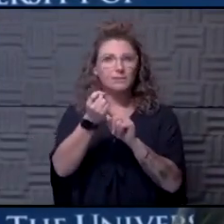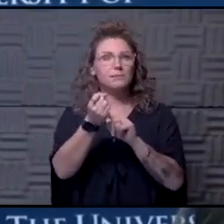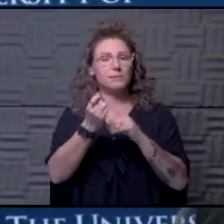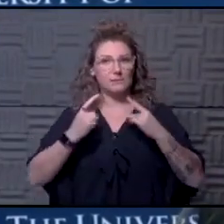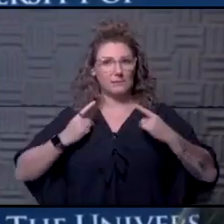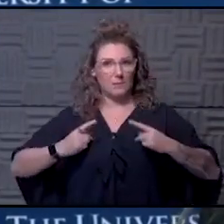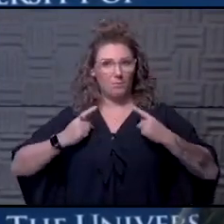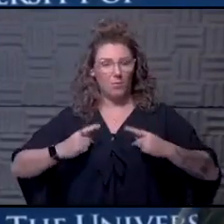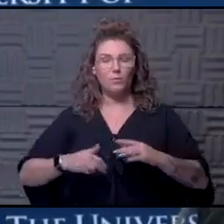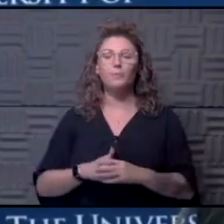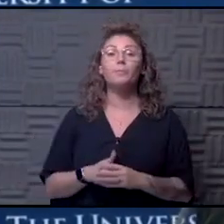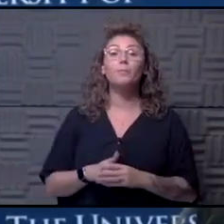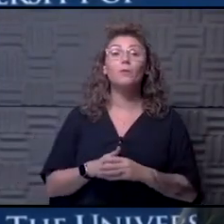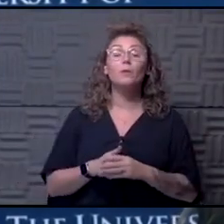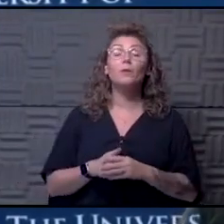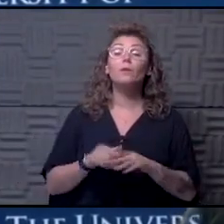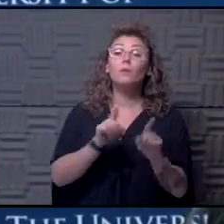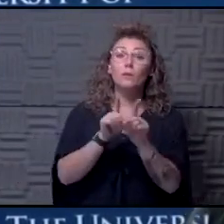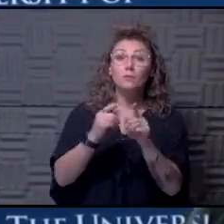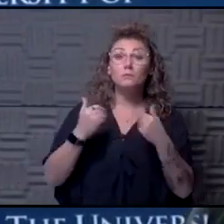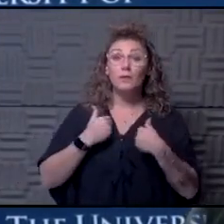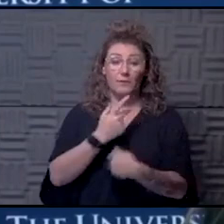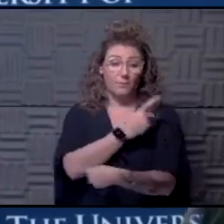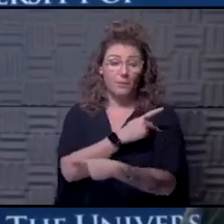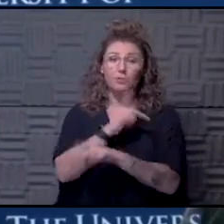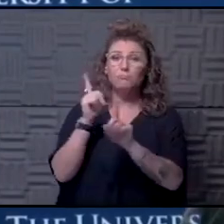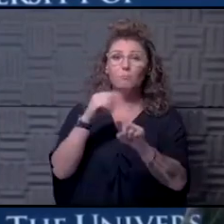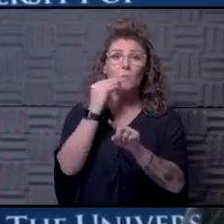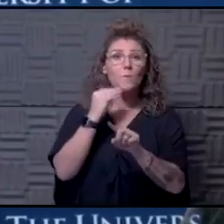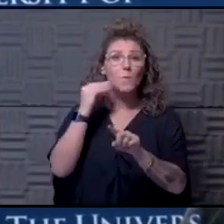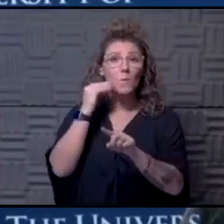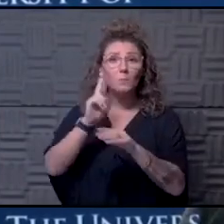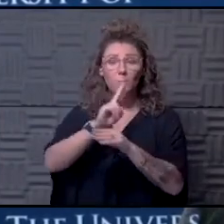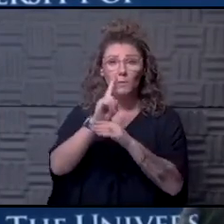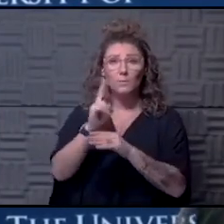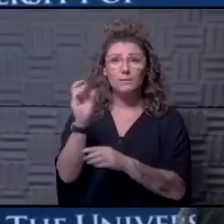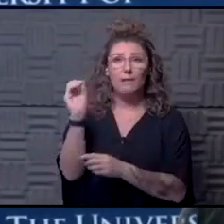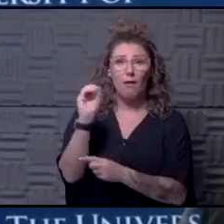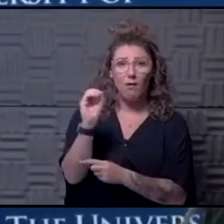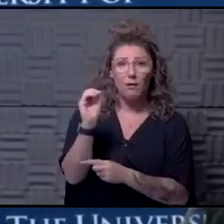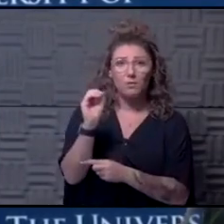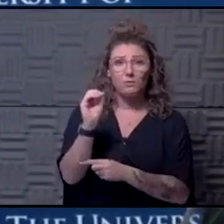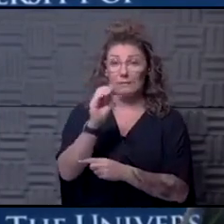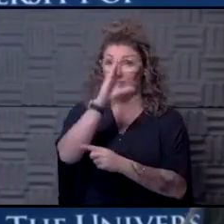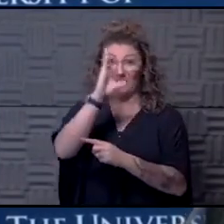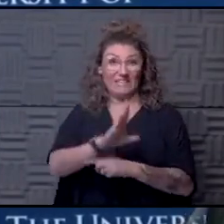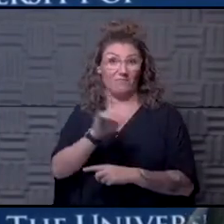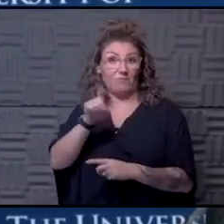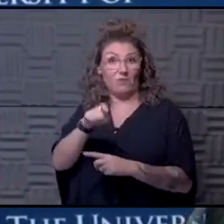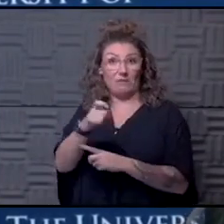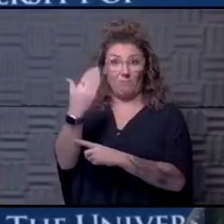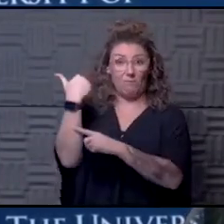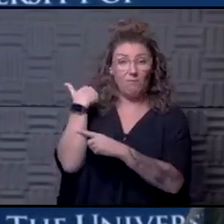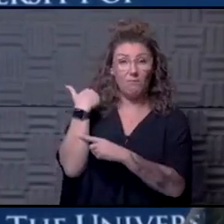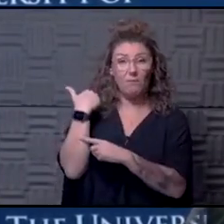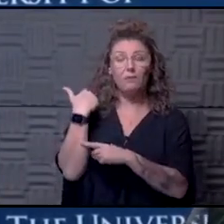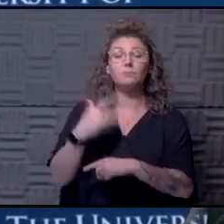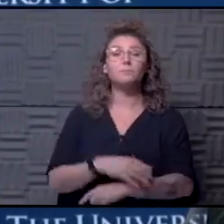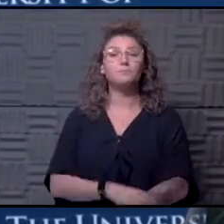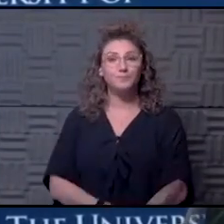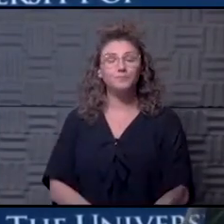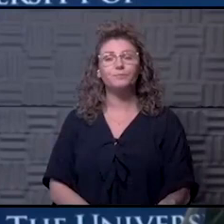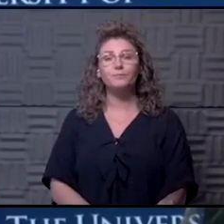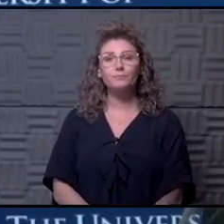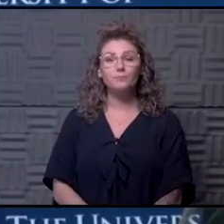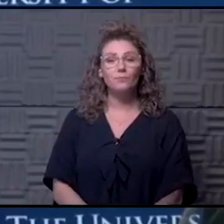pneumonia. We have patients definitely go home on oxygen that have never needed oxygen in the past.